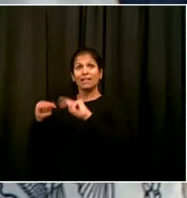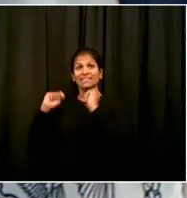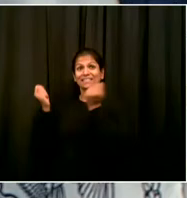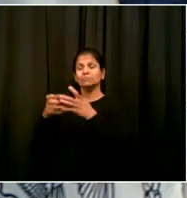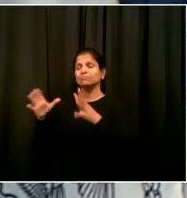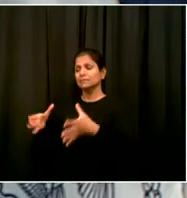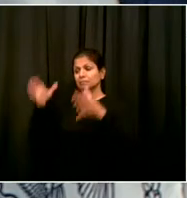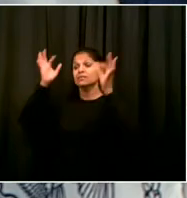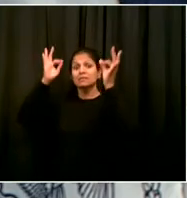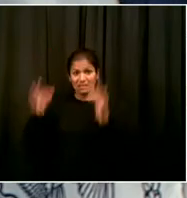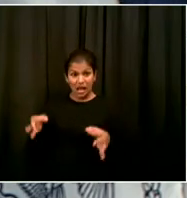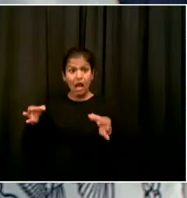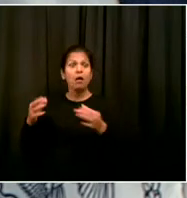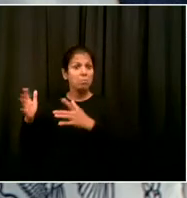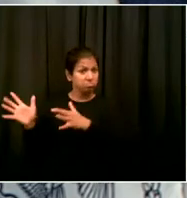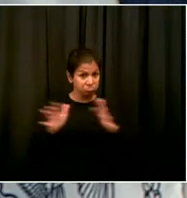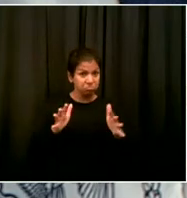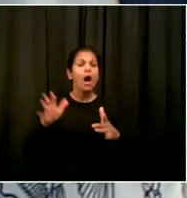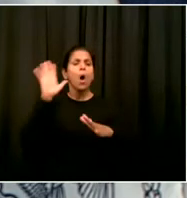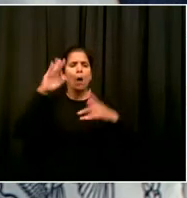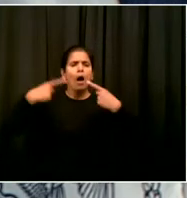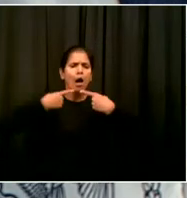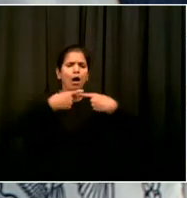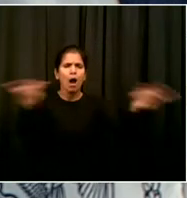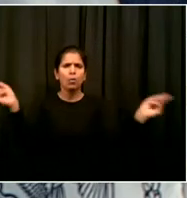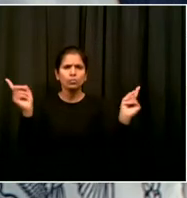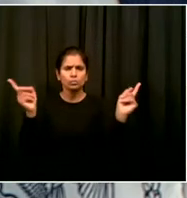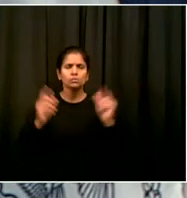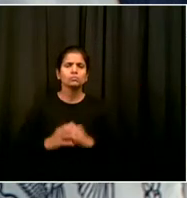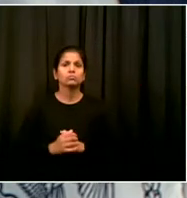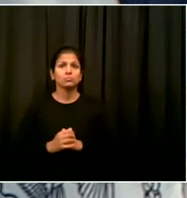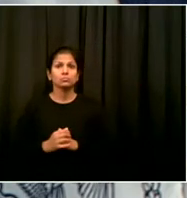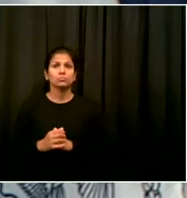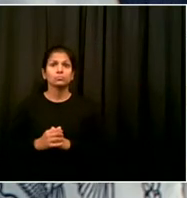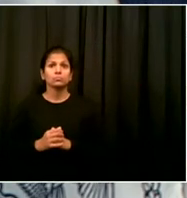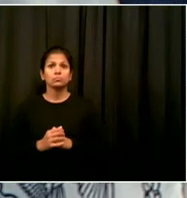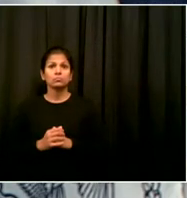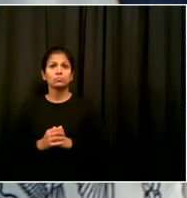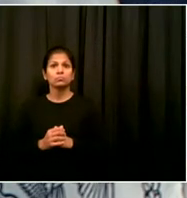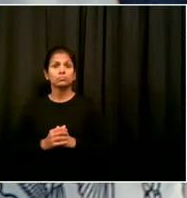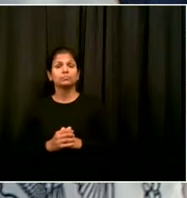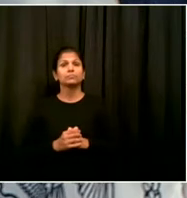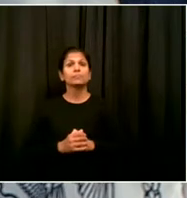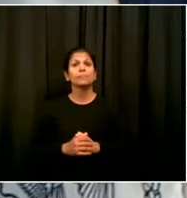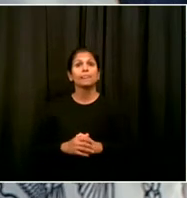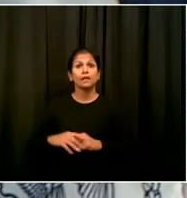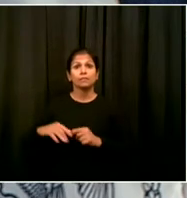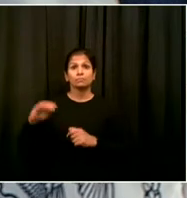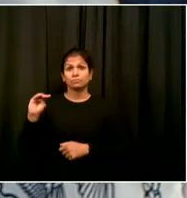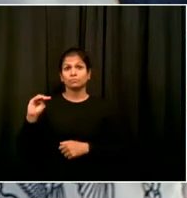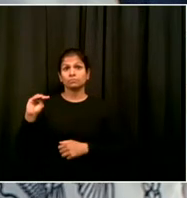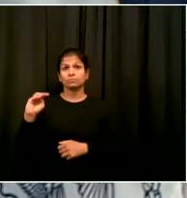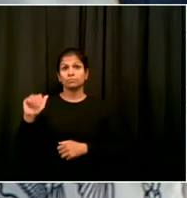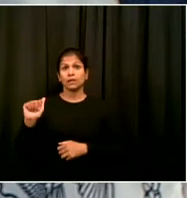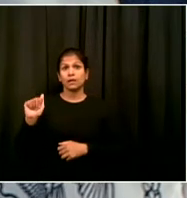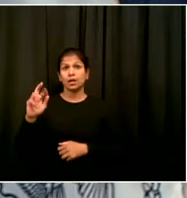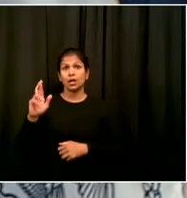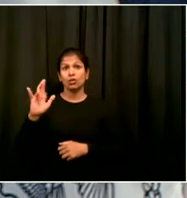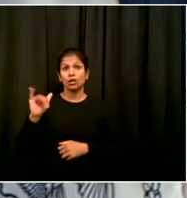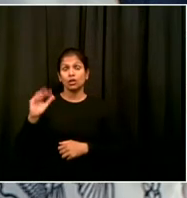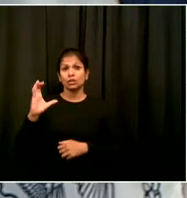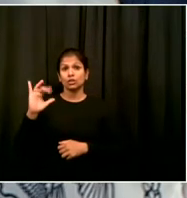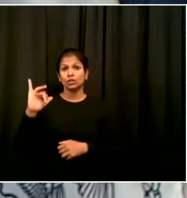Next is Marsha from WCBS. Good morning, Mr. Mayor. This is sort of a follow